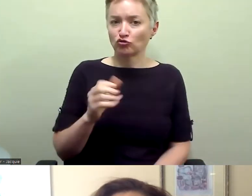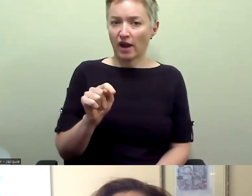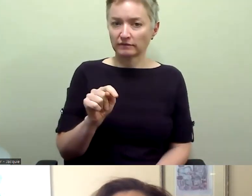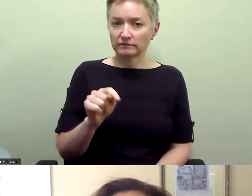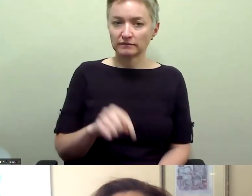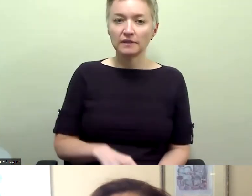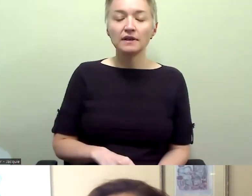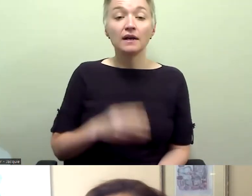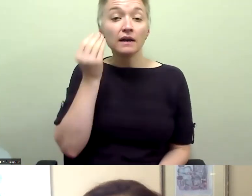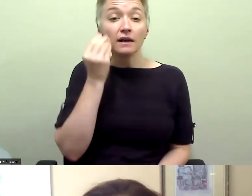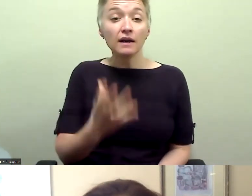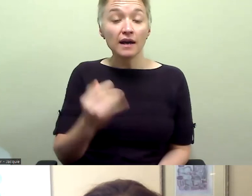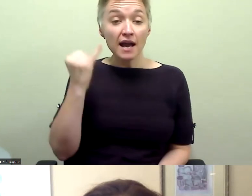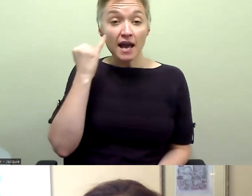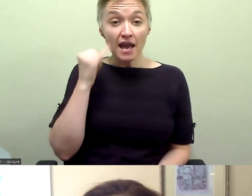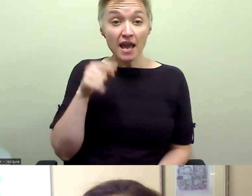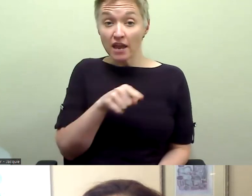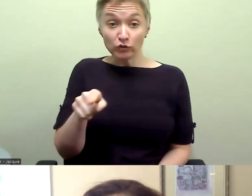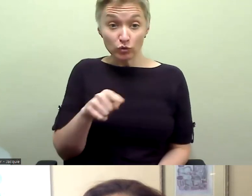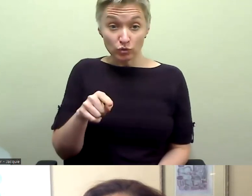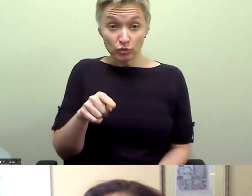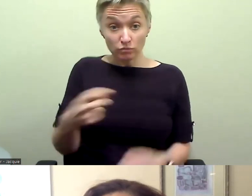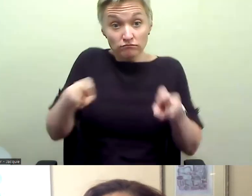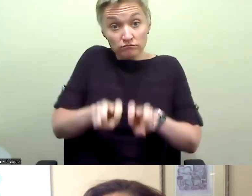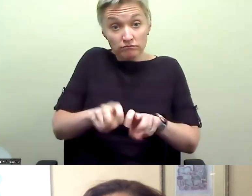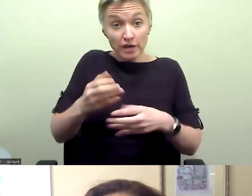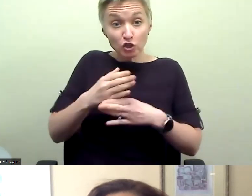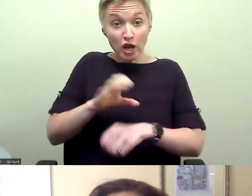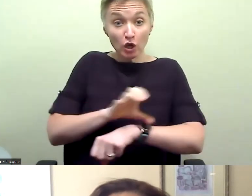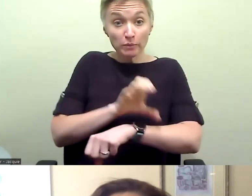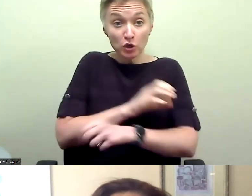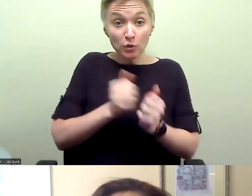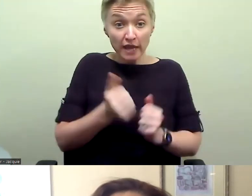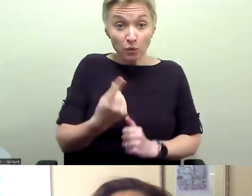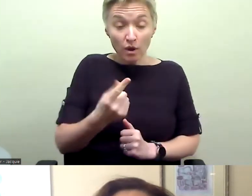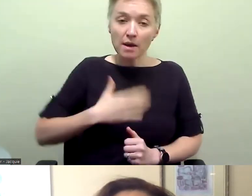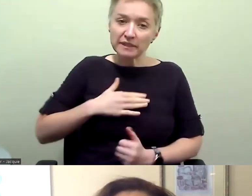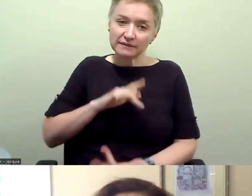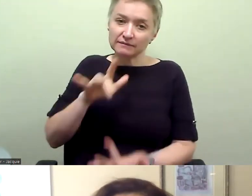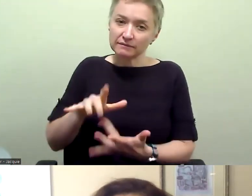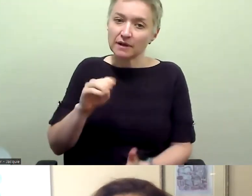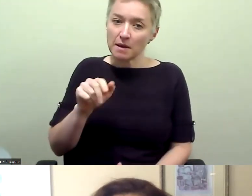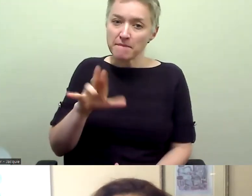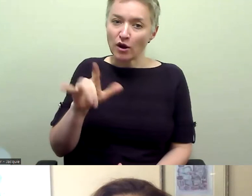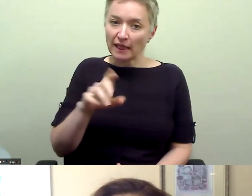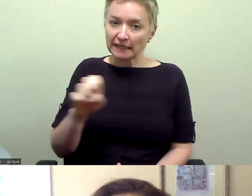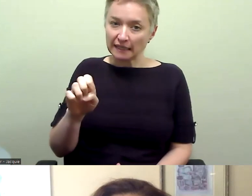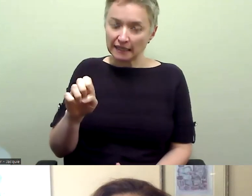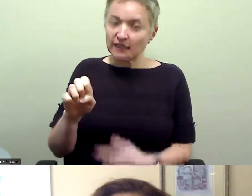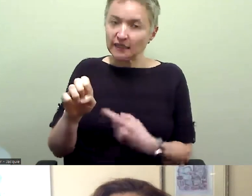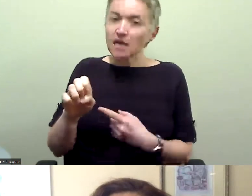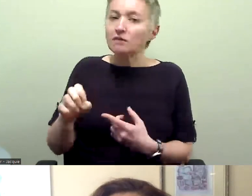and to let you know, if you shared a computer with anyone, please reach out to Merrilee Gremlin to inquire about education credits.